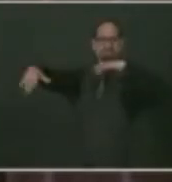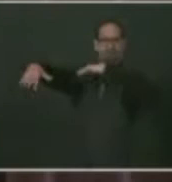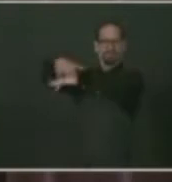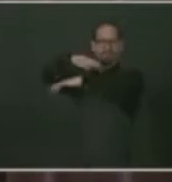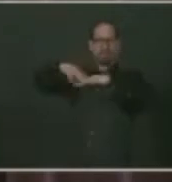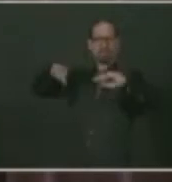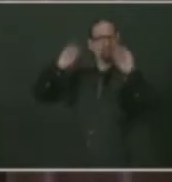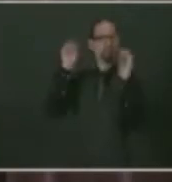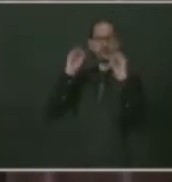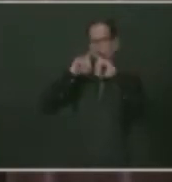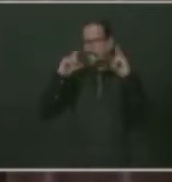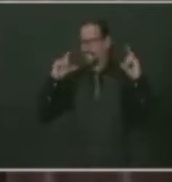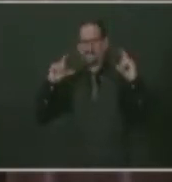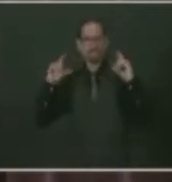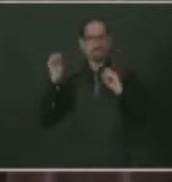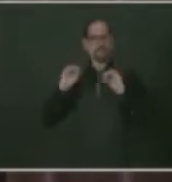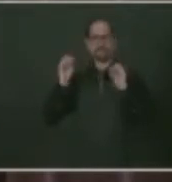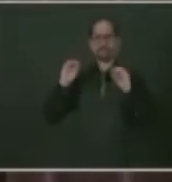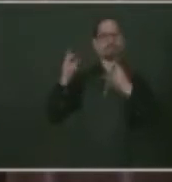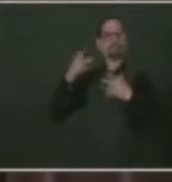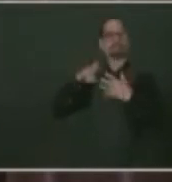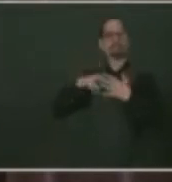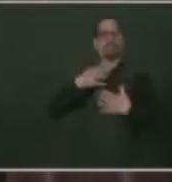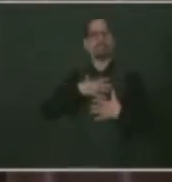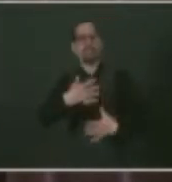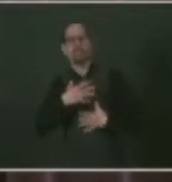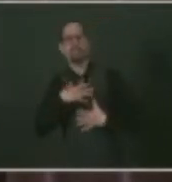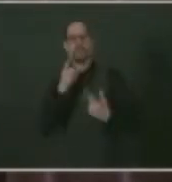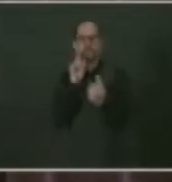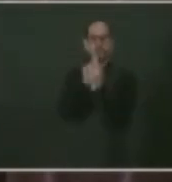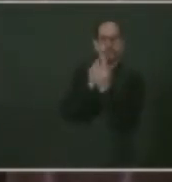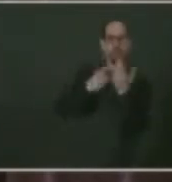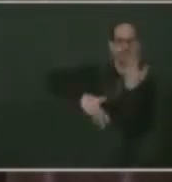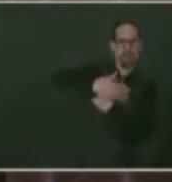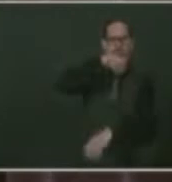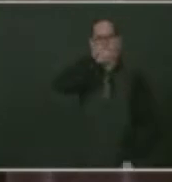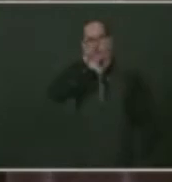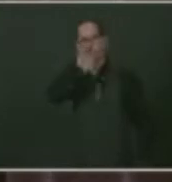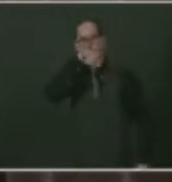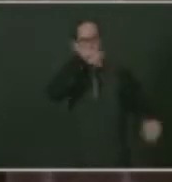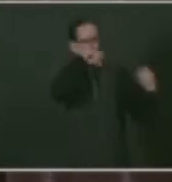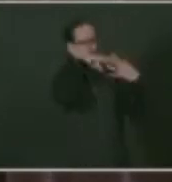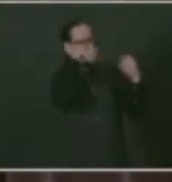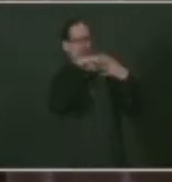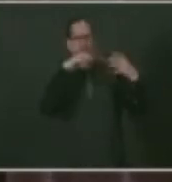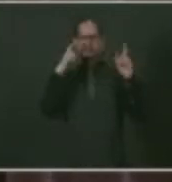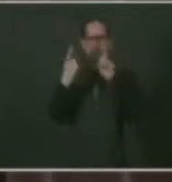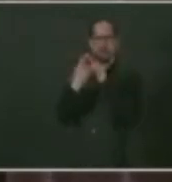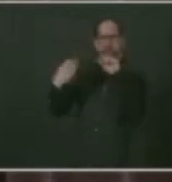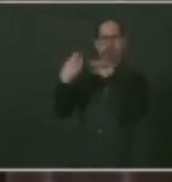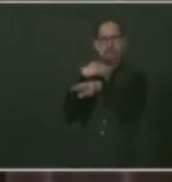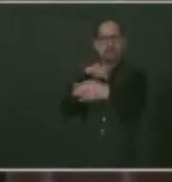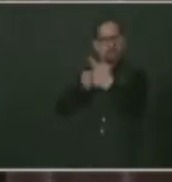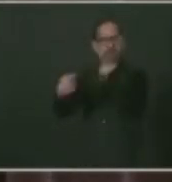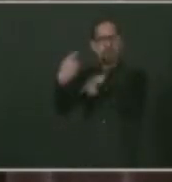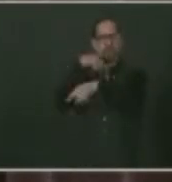engaging closely, perhaps in less well-ventilated areas, and with a